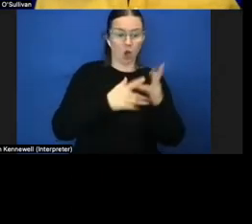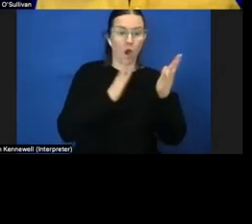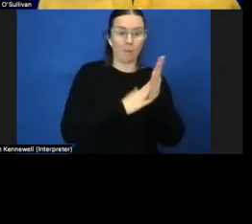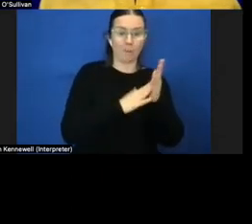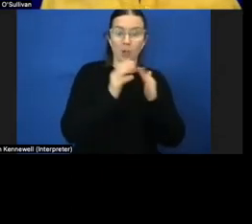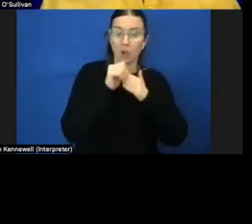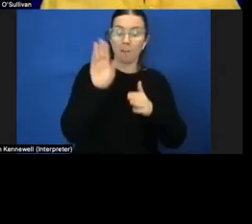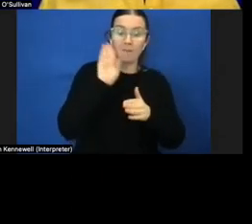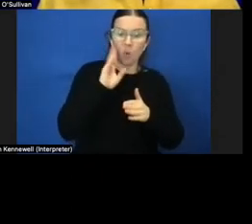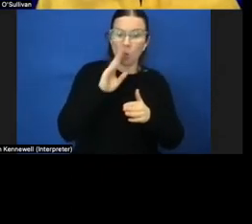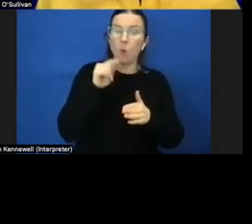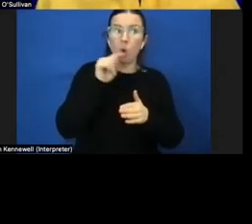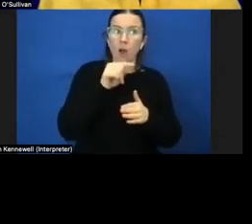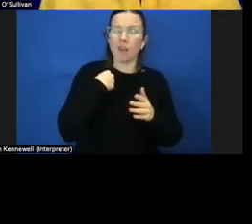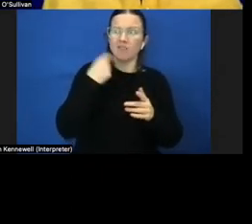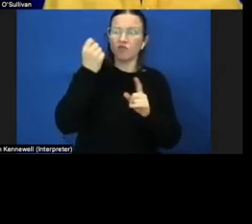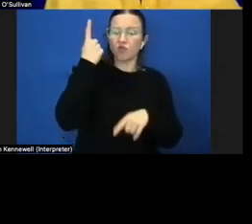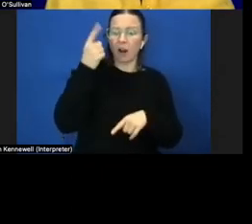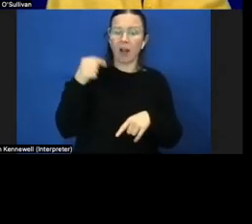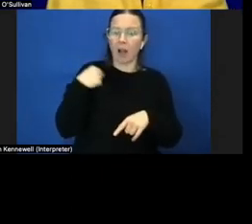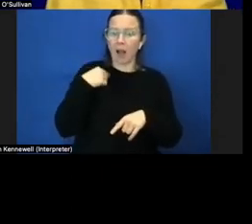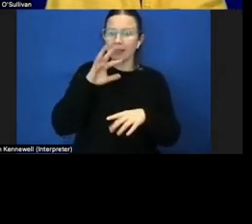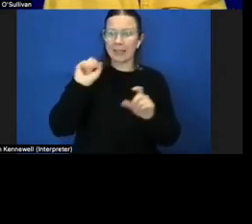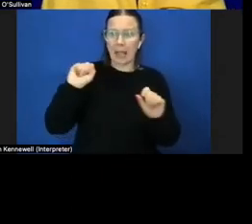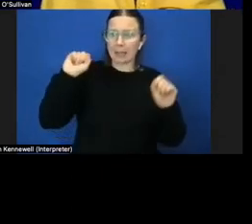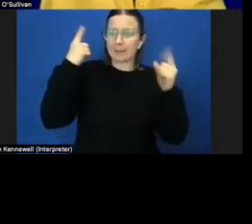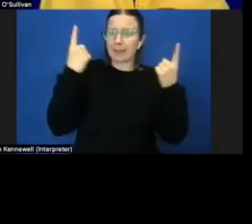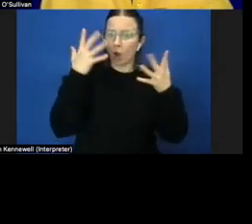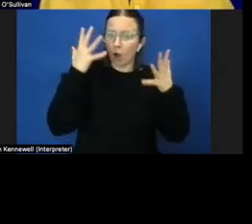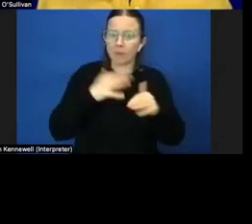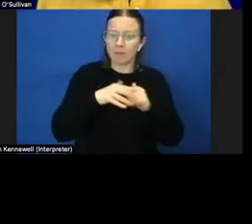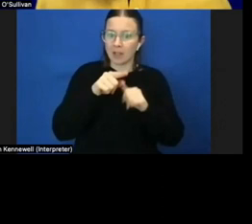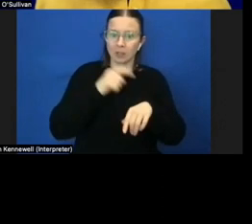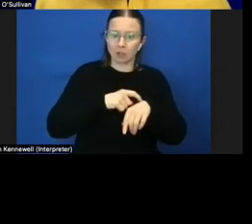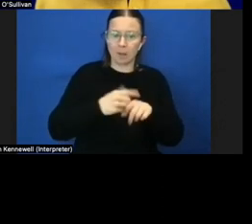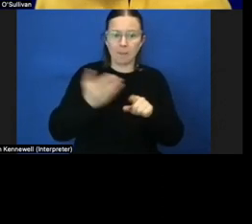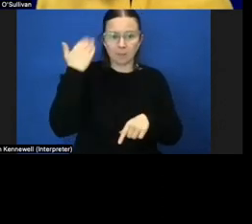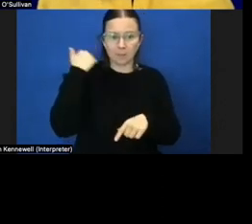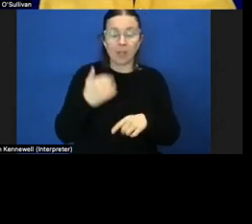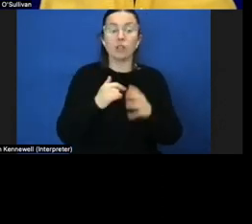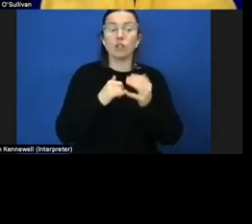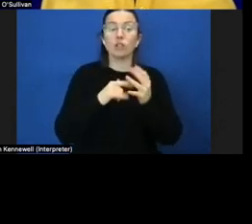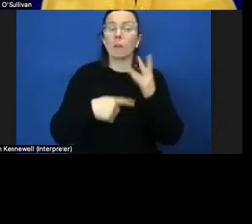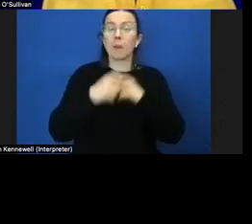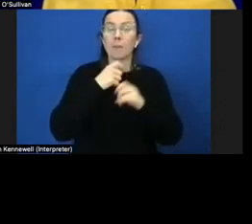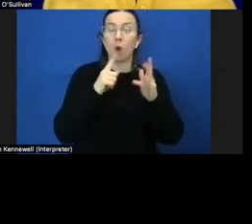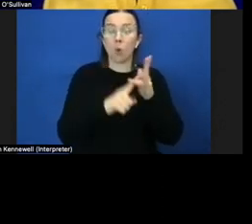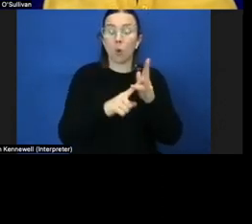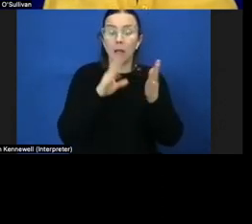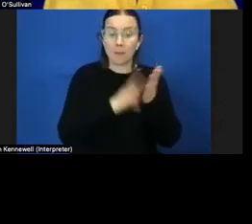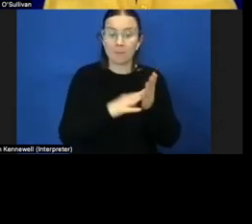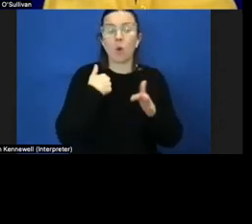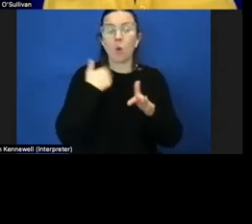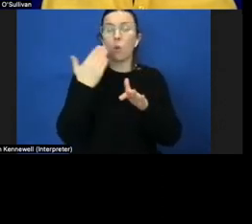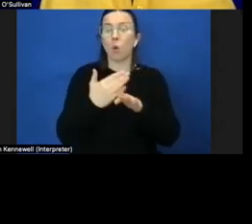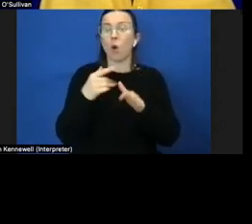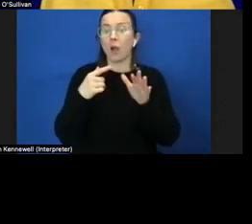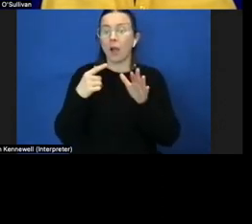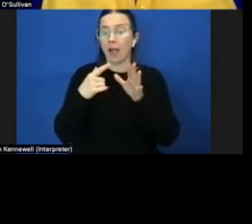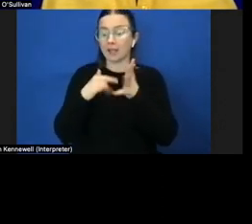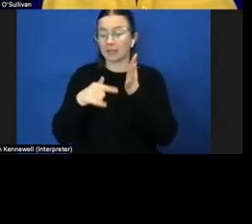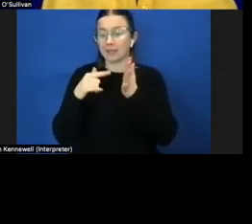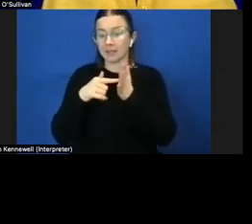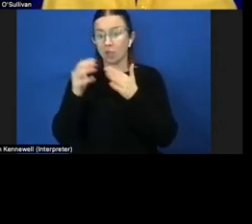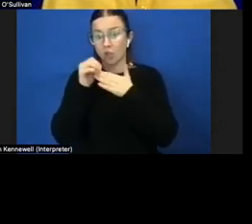i did not know very much about this as a profession so since qualifying as an onm i've worked at guide dogs victoria in melbourne and now at